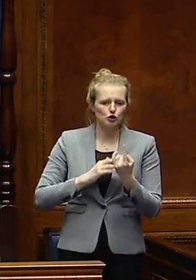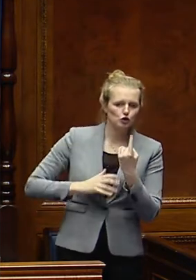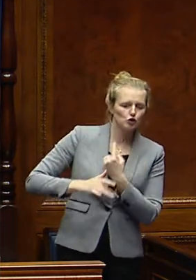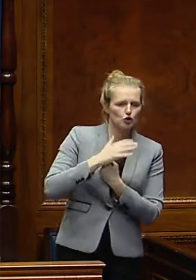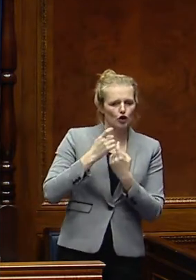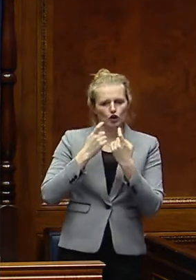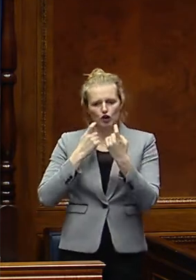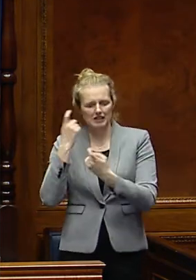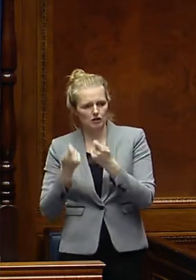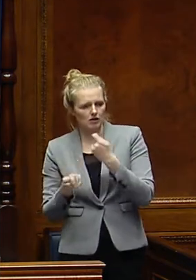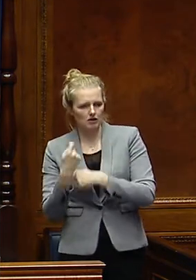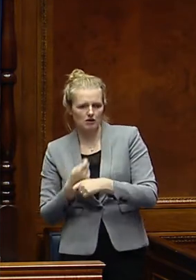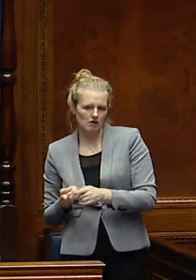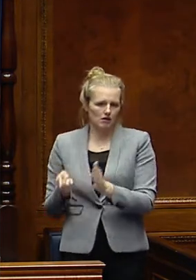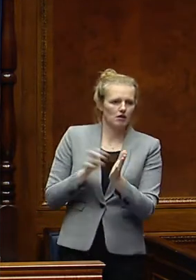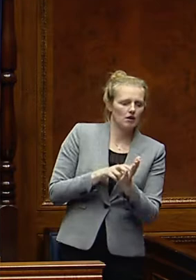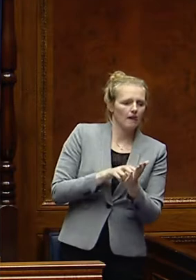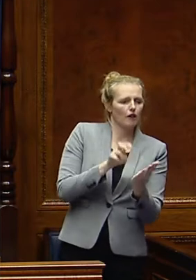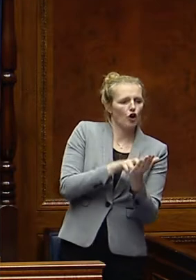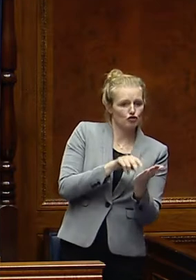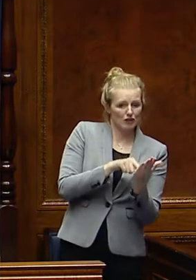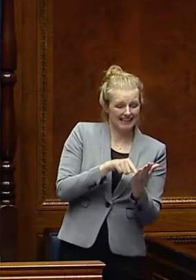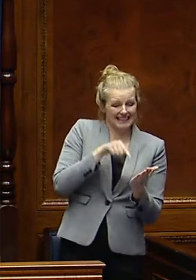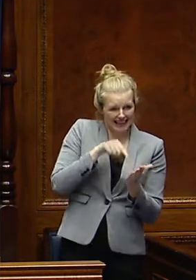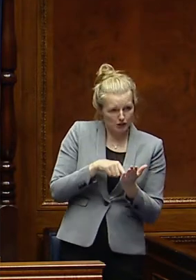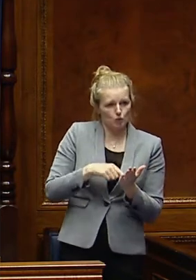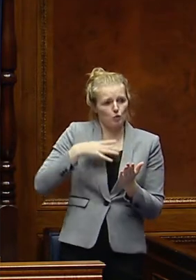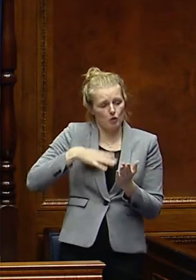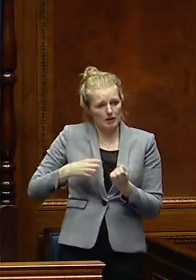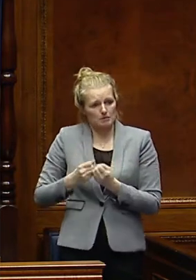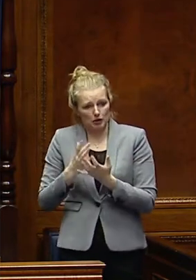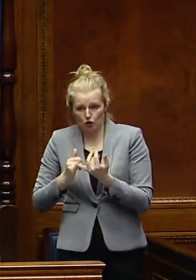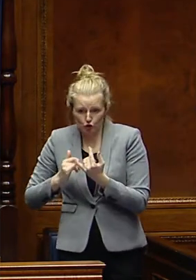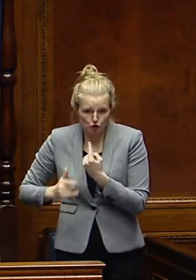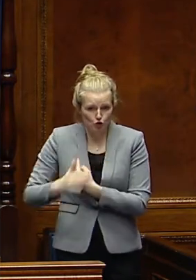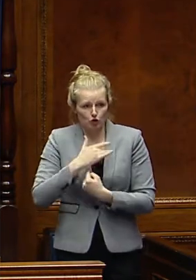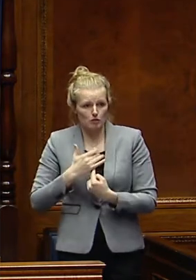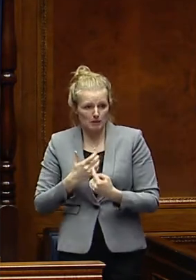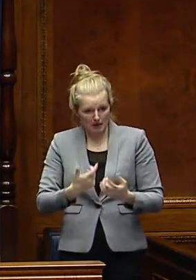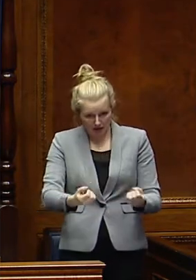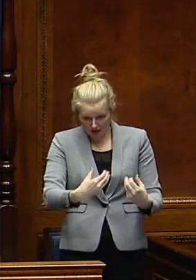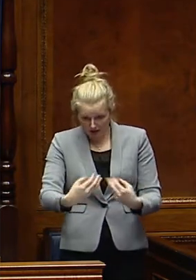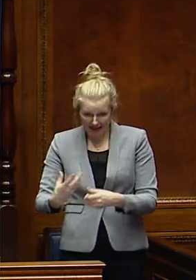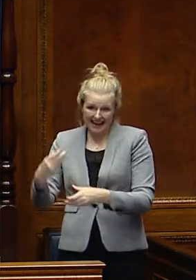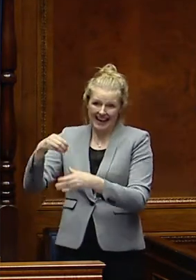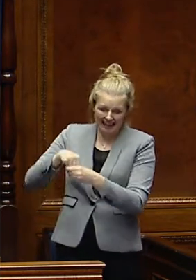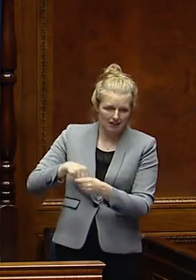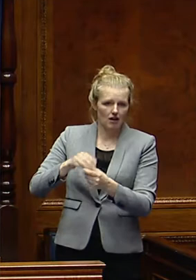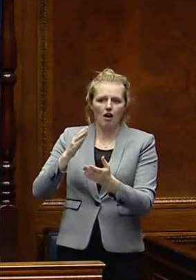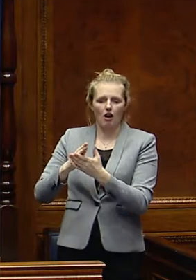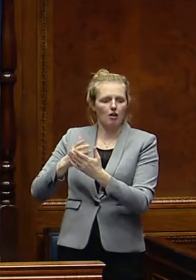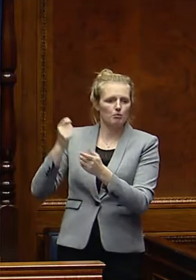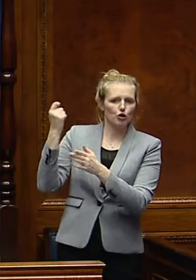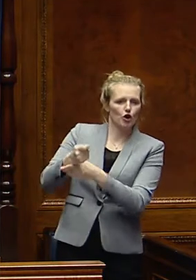contracts defines public sector commitments to incorporate social clauses within public procurement. The bi-social model has been